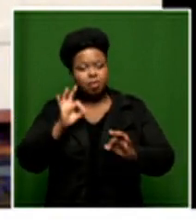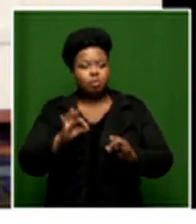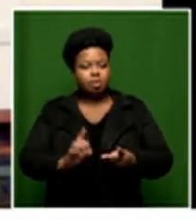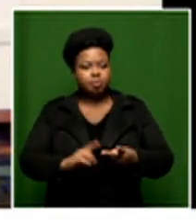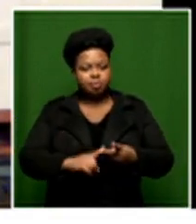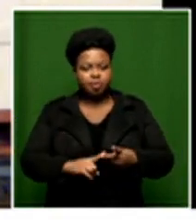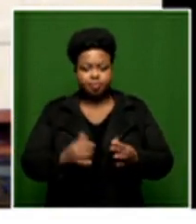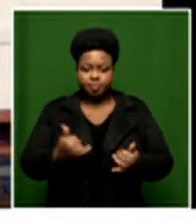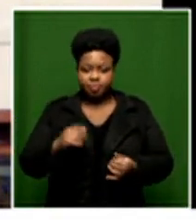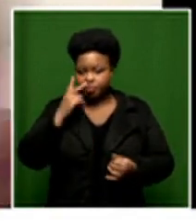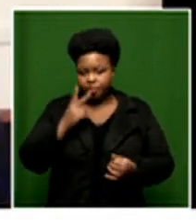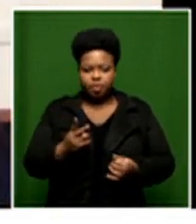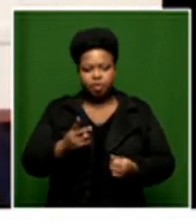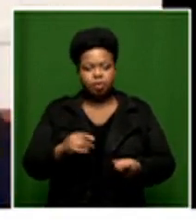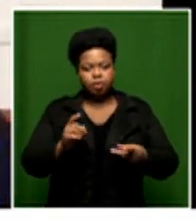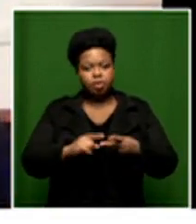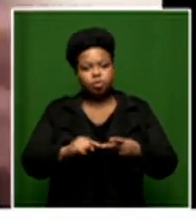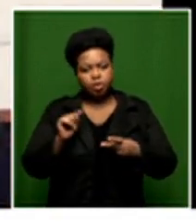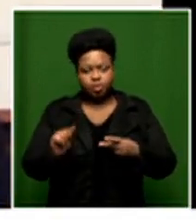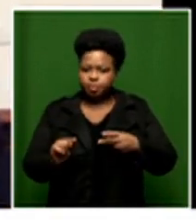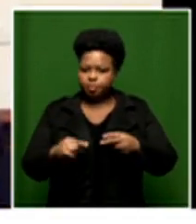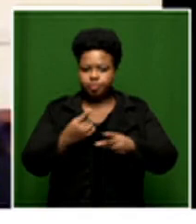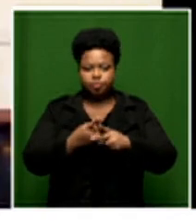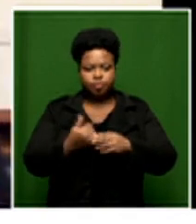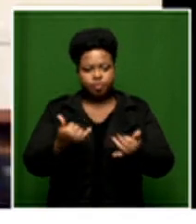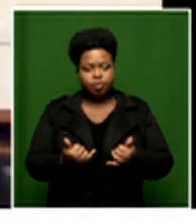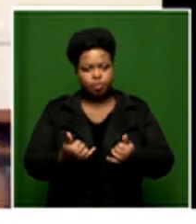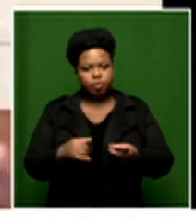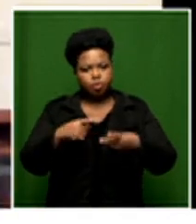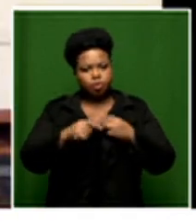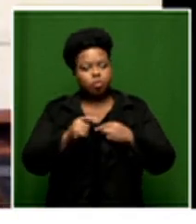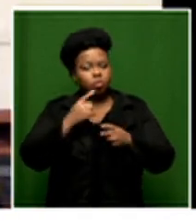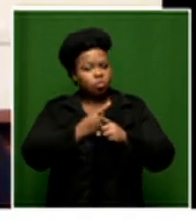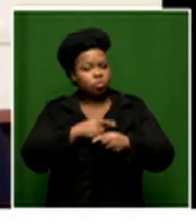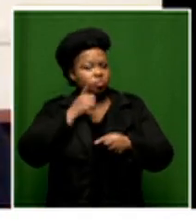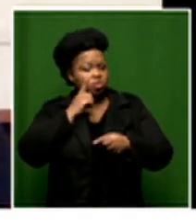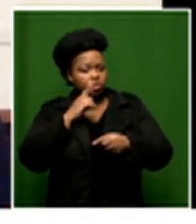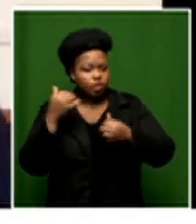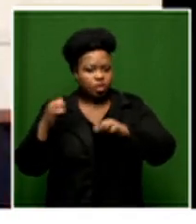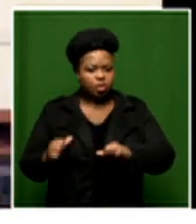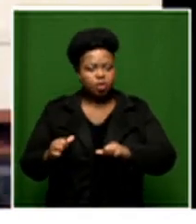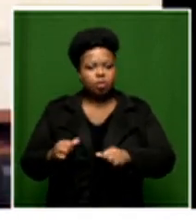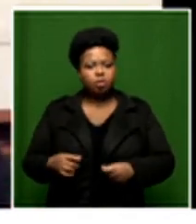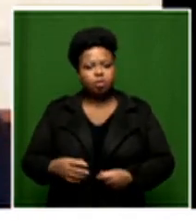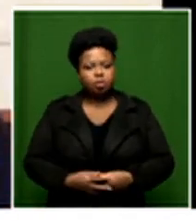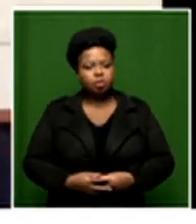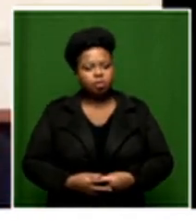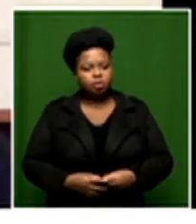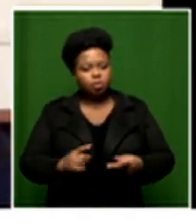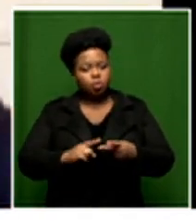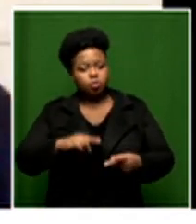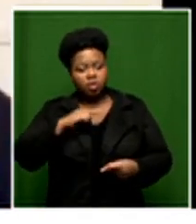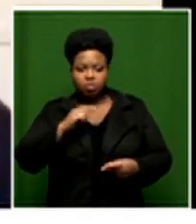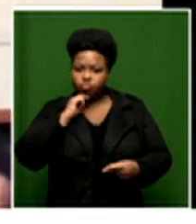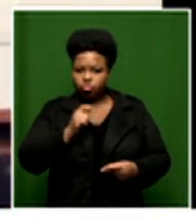now is you're seeing a biologist jump to engineering an engineer jump into marketing a marketer jump into accountancy and that's largely because of their